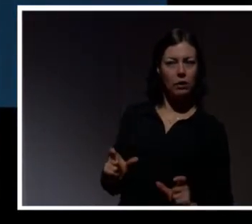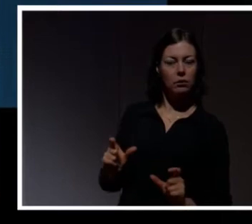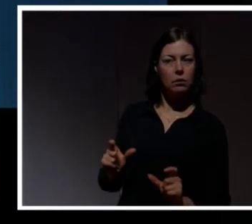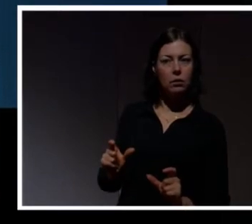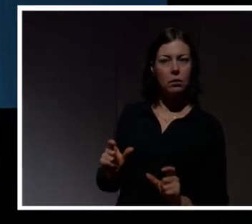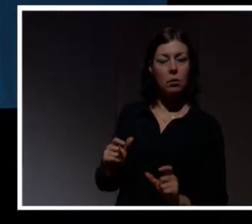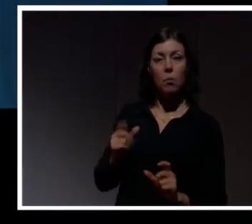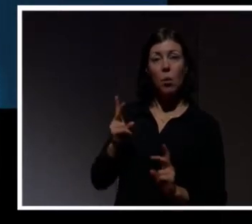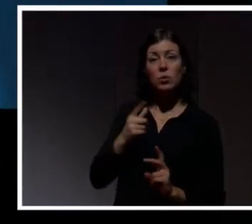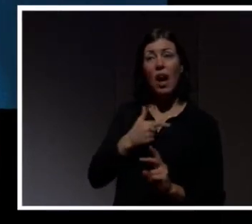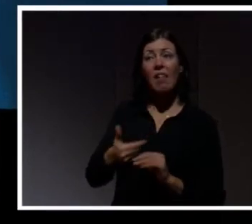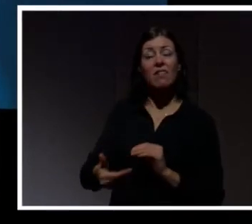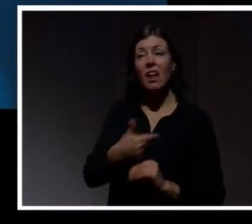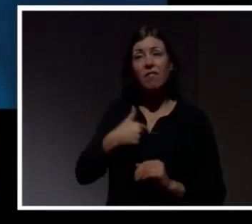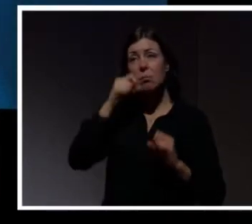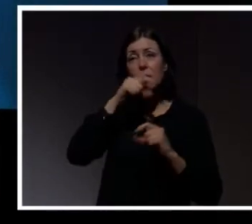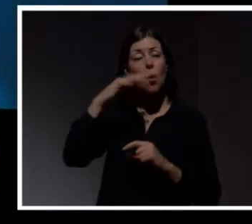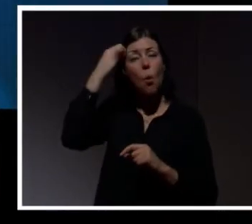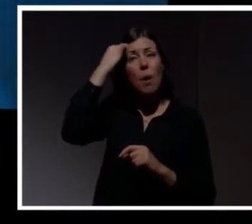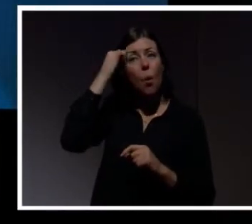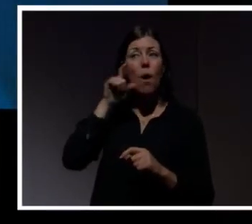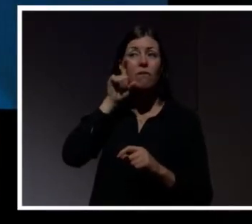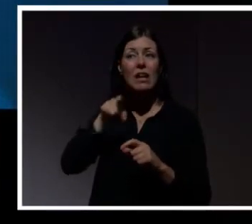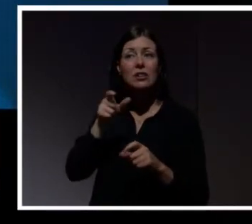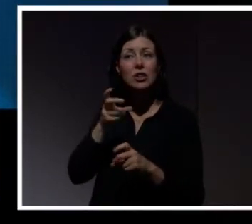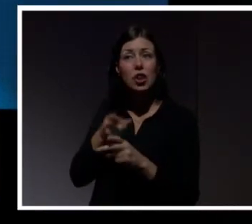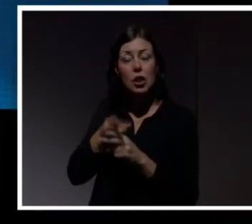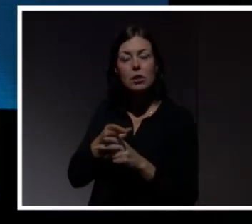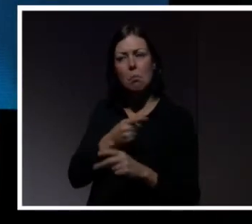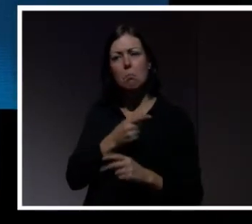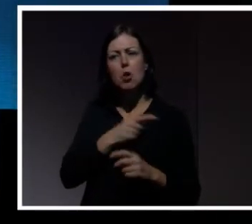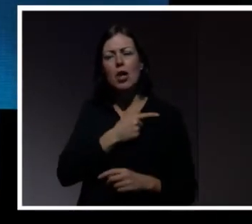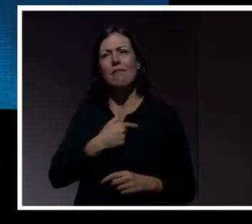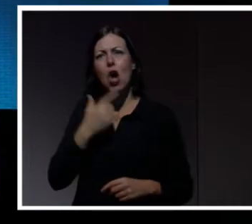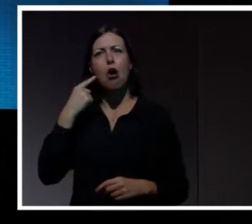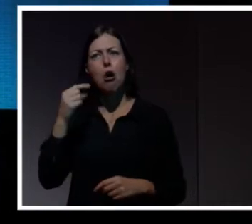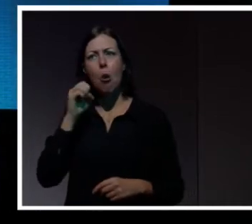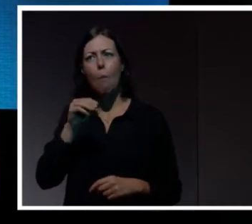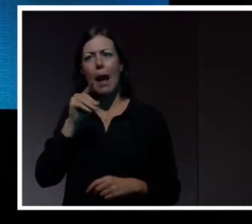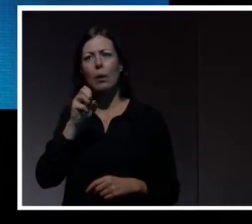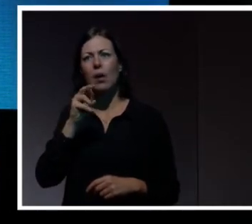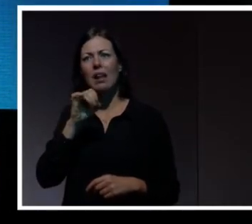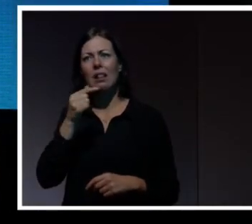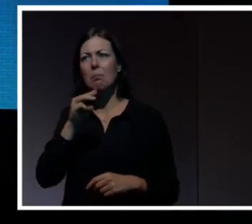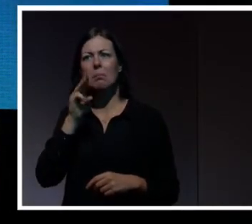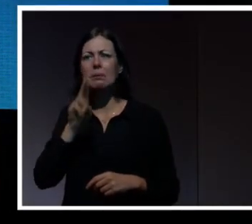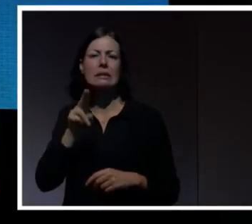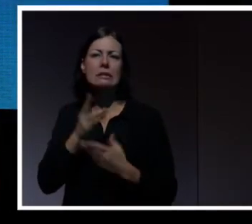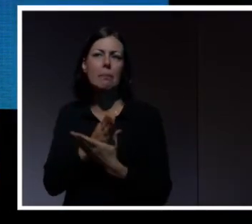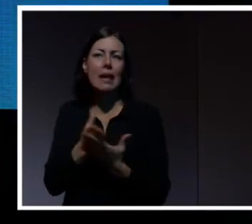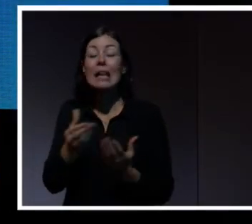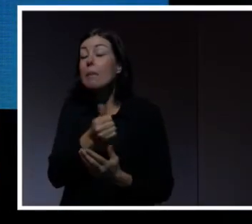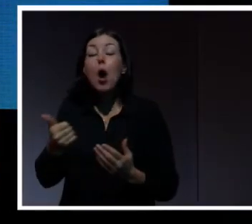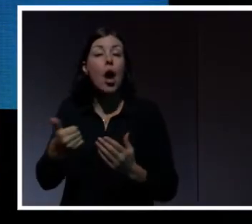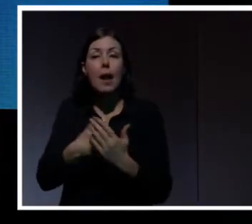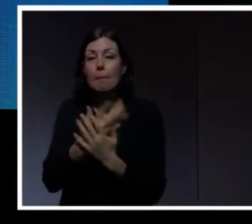remember fake news afterwards. So a lot of the things we've heard about algorithms have been misleading. And this isn't just in the media,